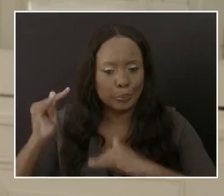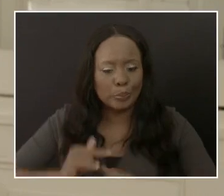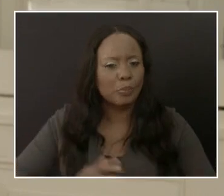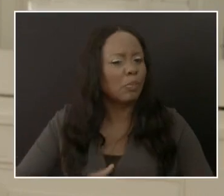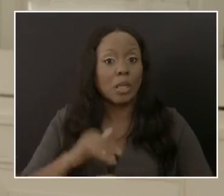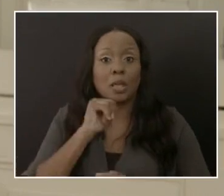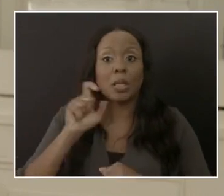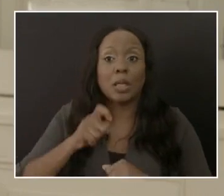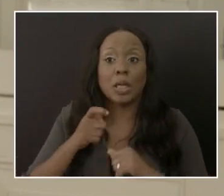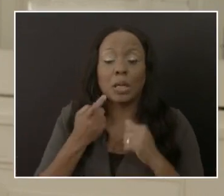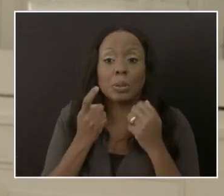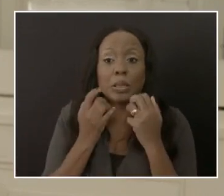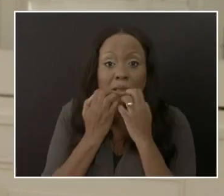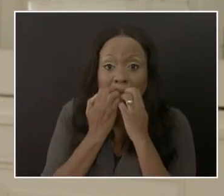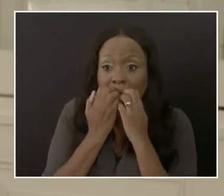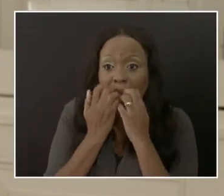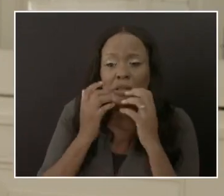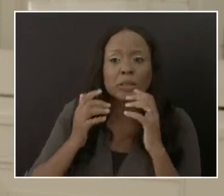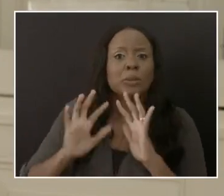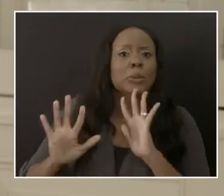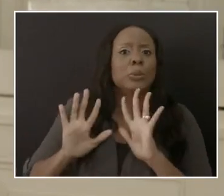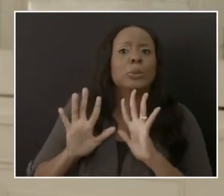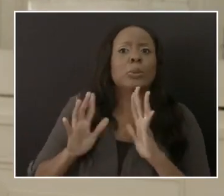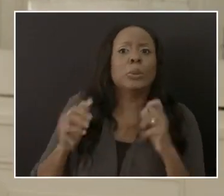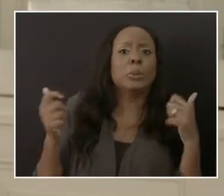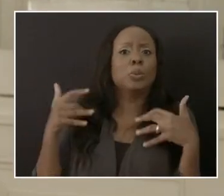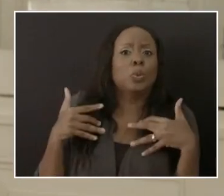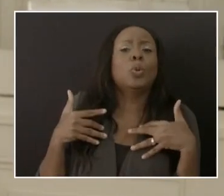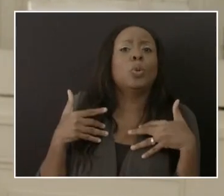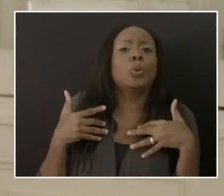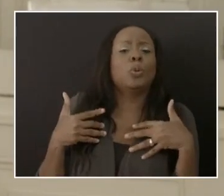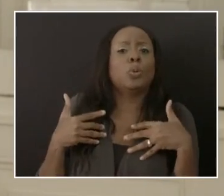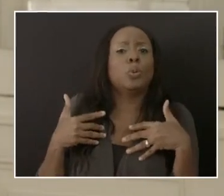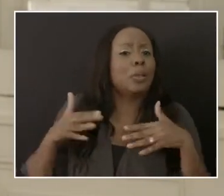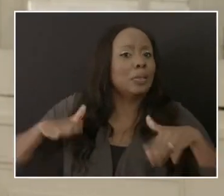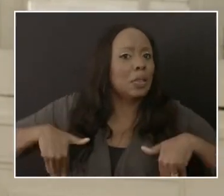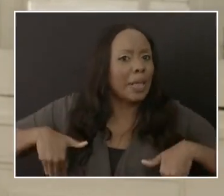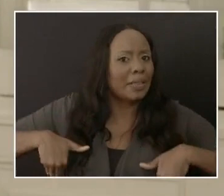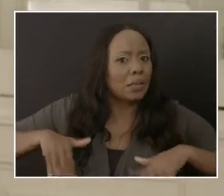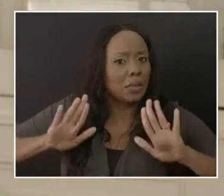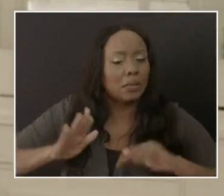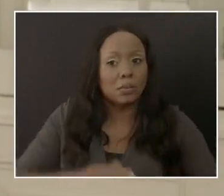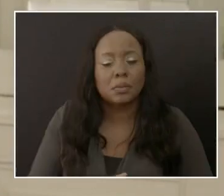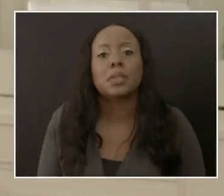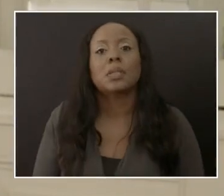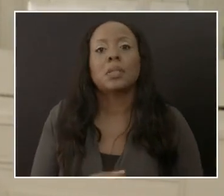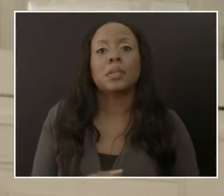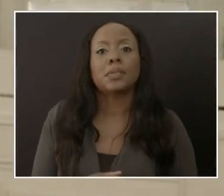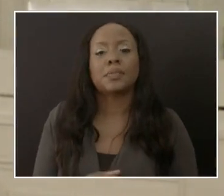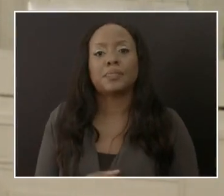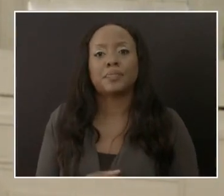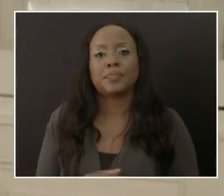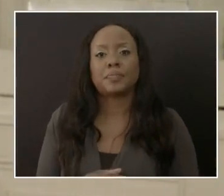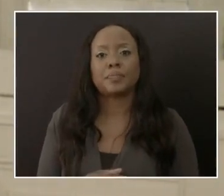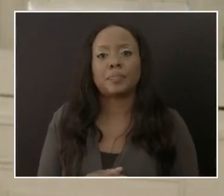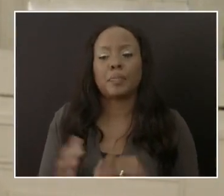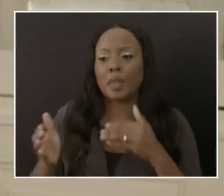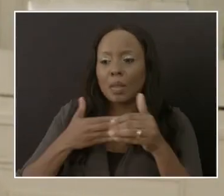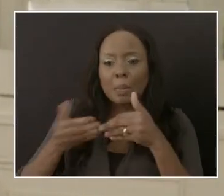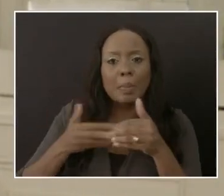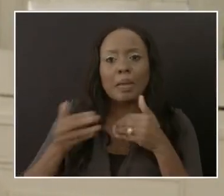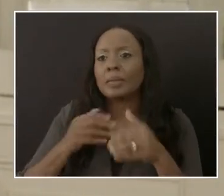to be vigilant. Regardless of the strain or type